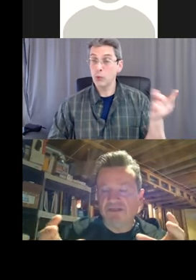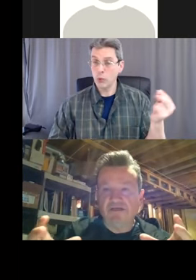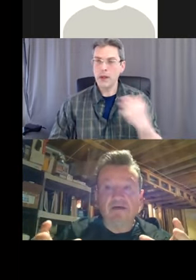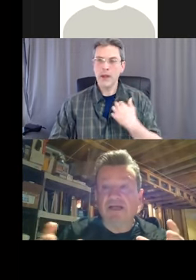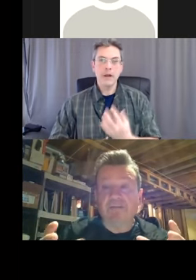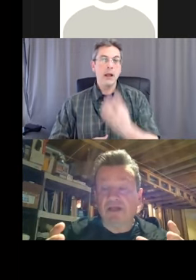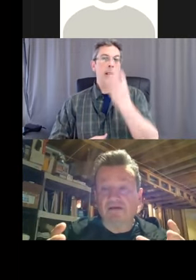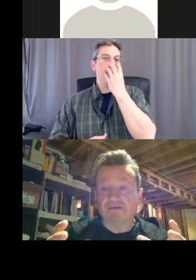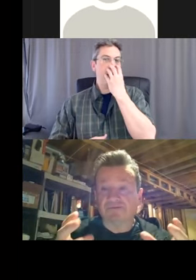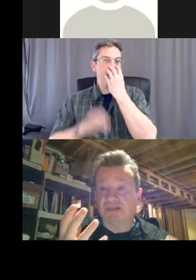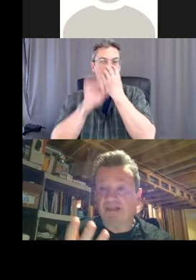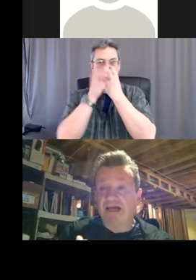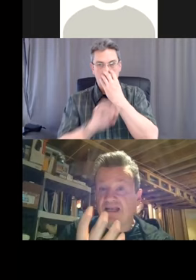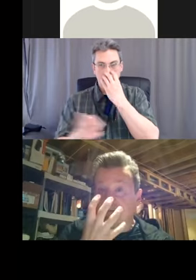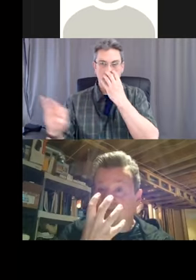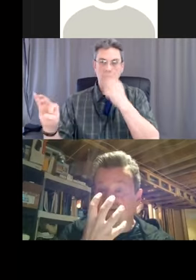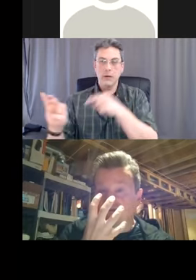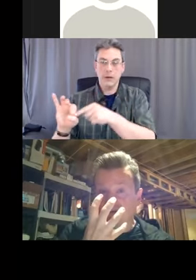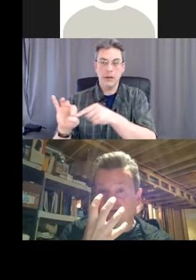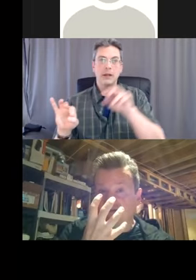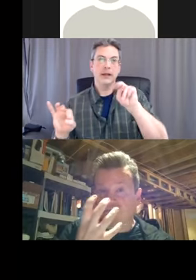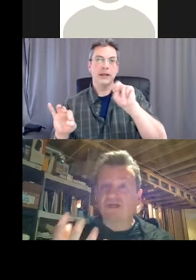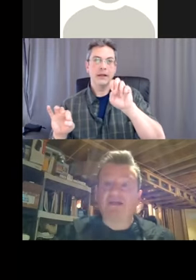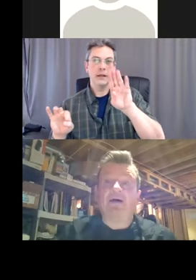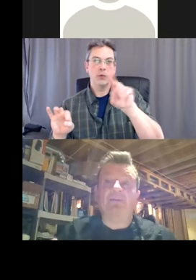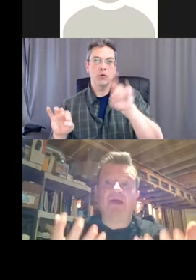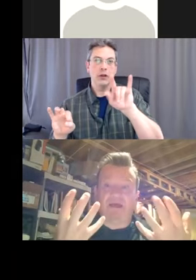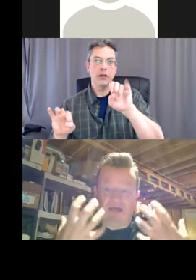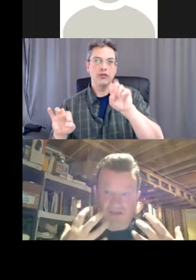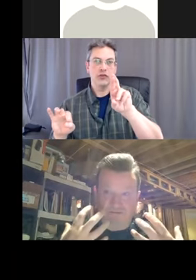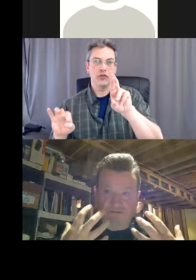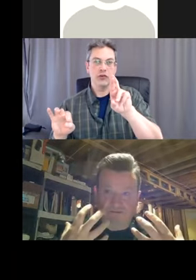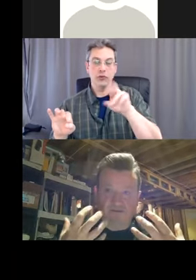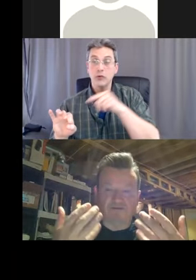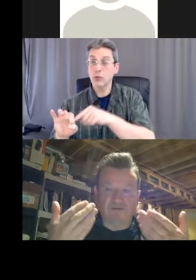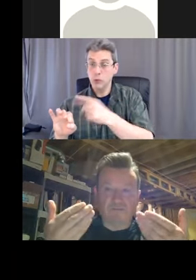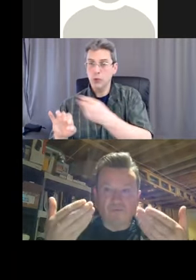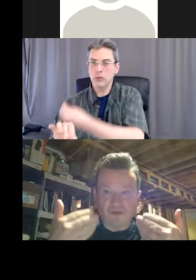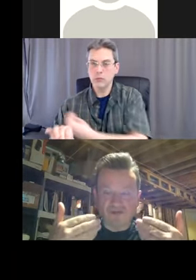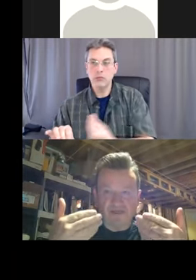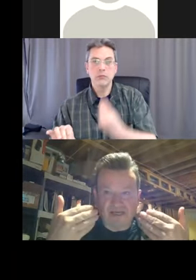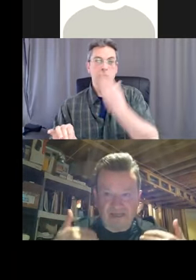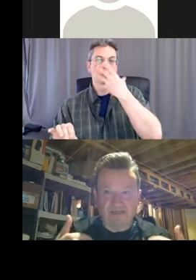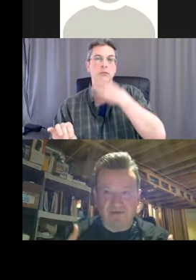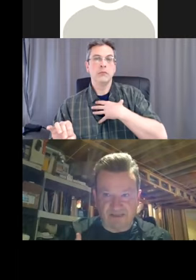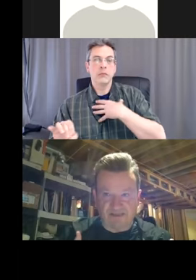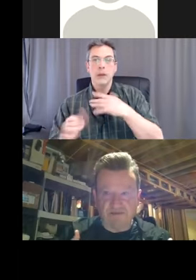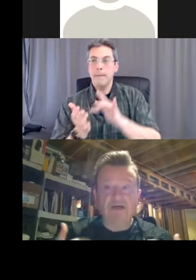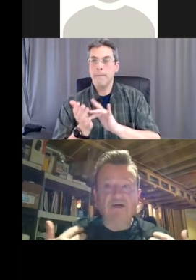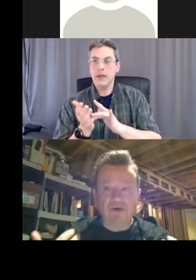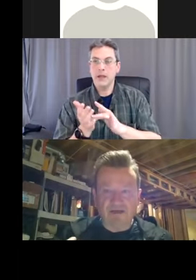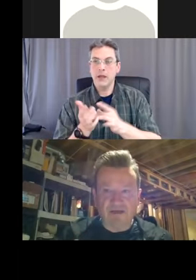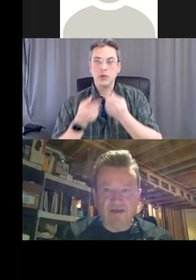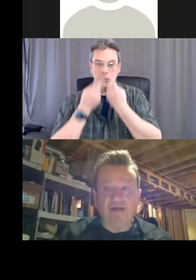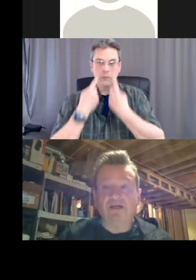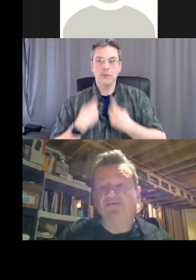a little machine called a nebulizer. That nebulizer mask would allow medication to moisturely get into their system